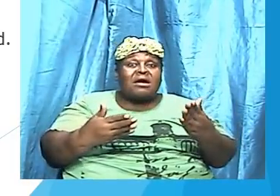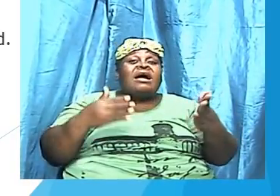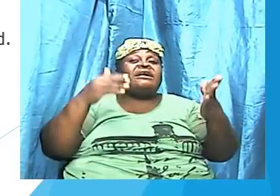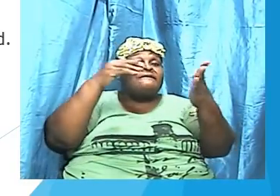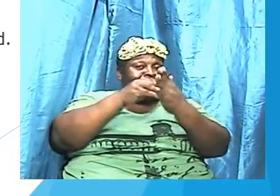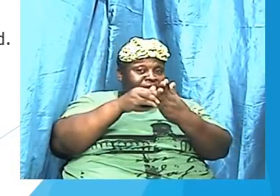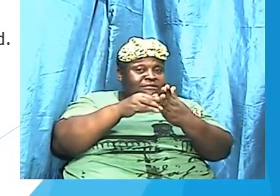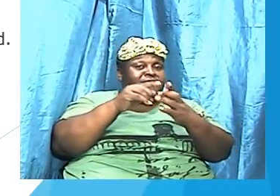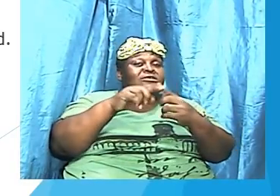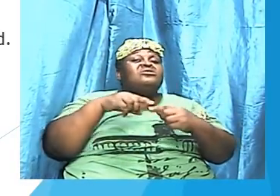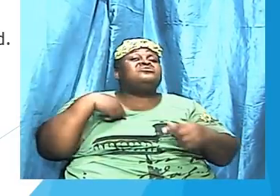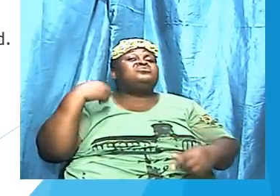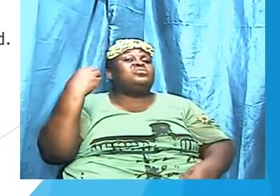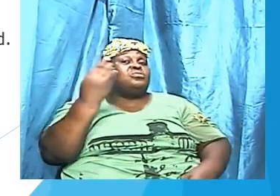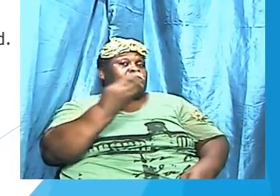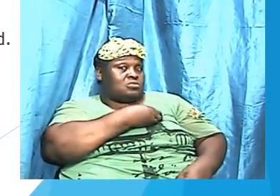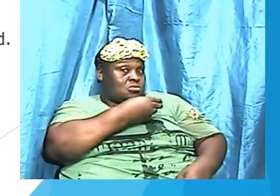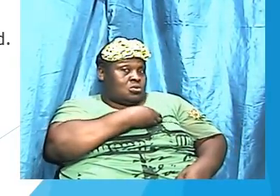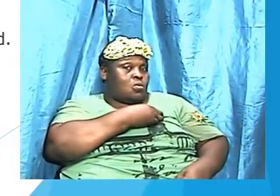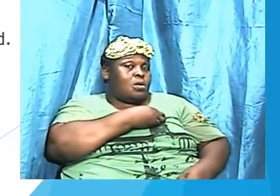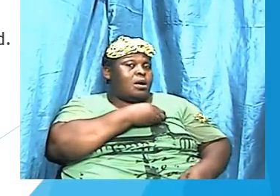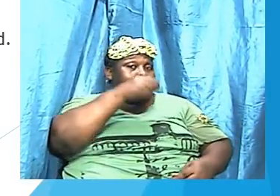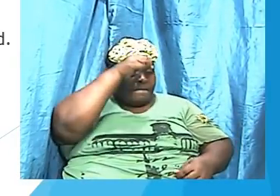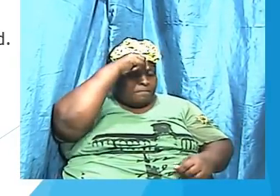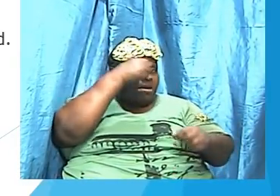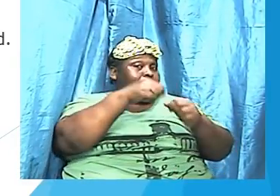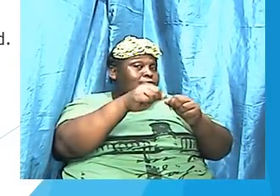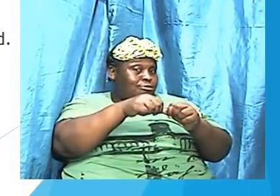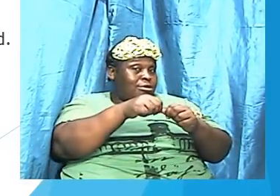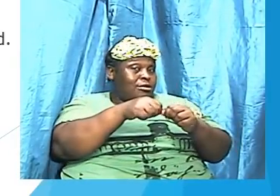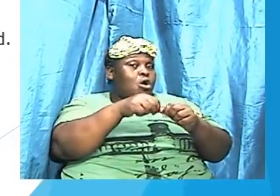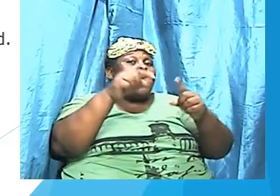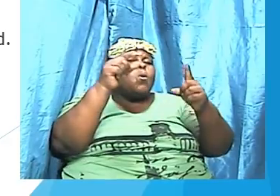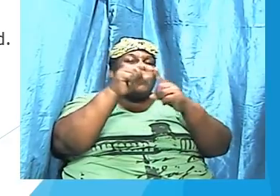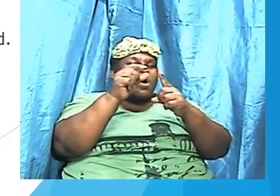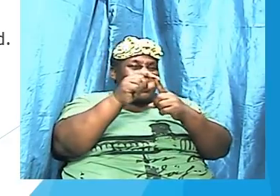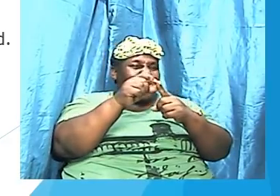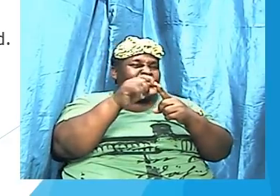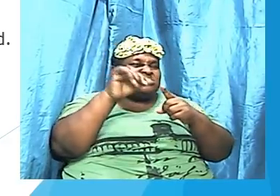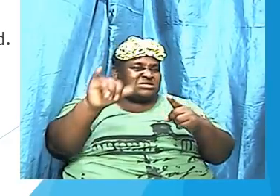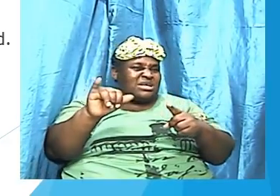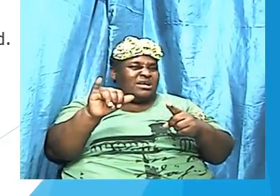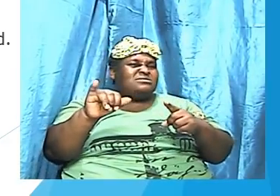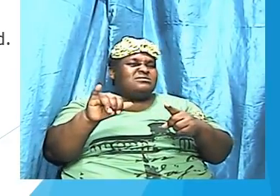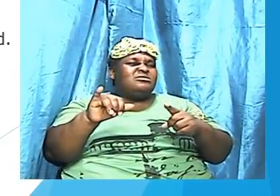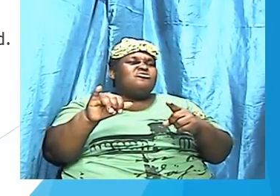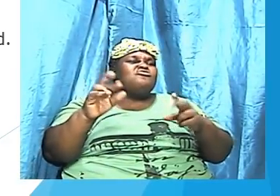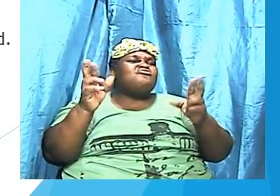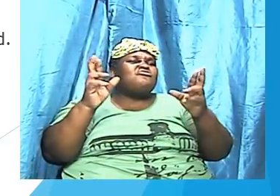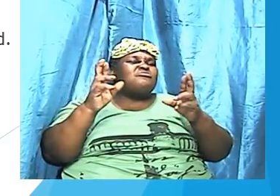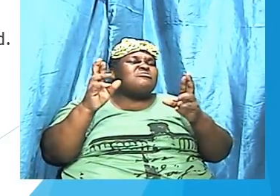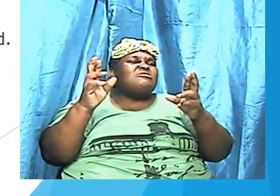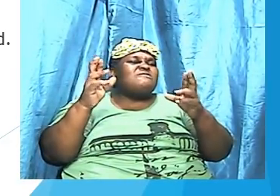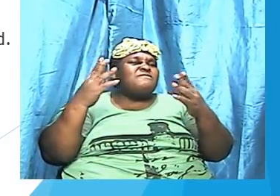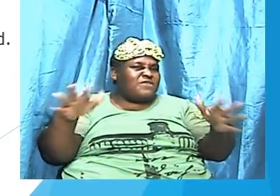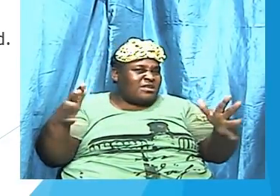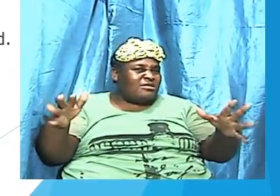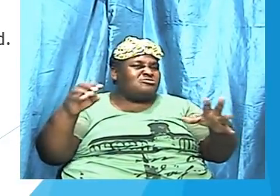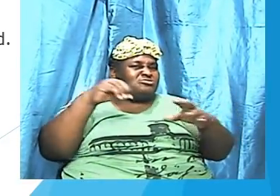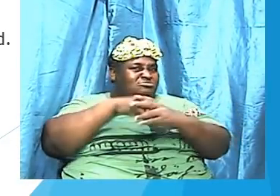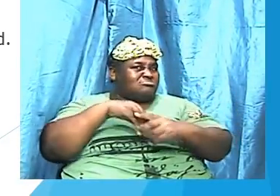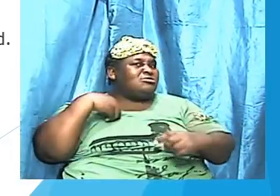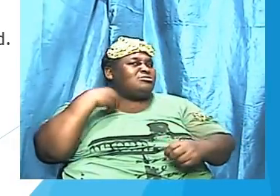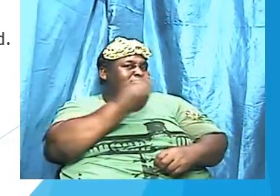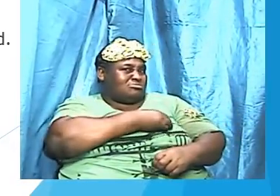to our memory, words that were already there. And He has a way to